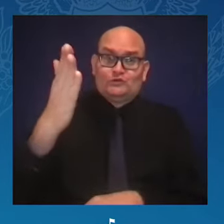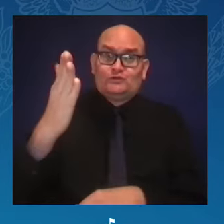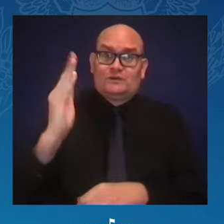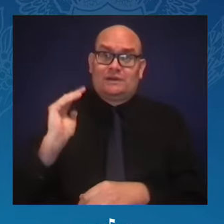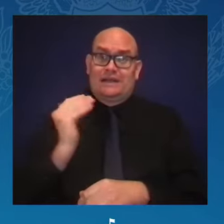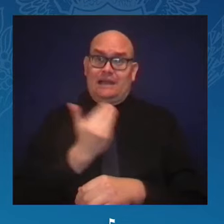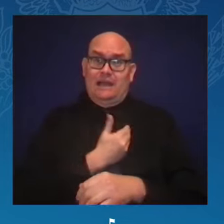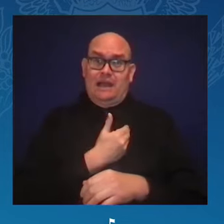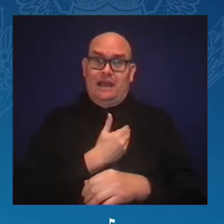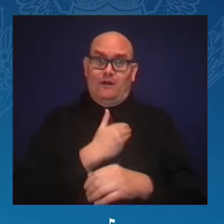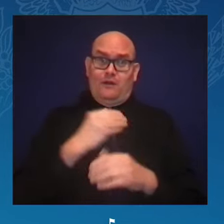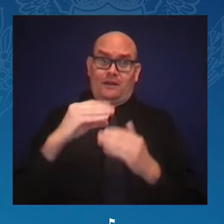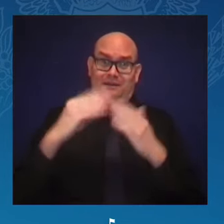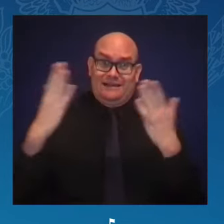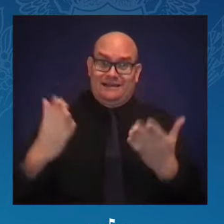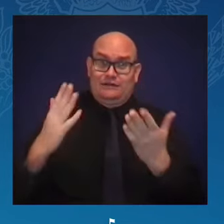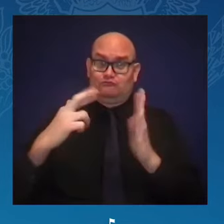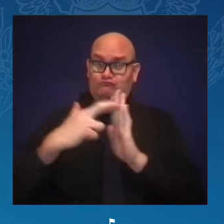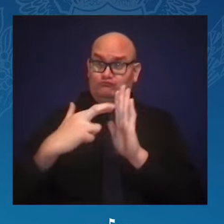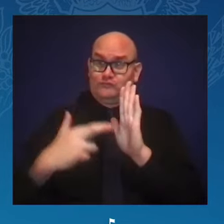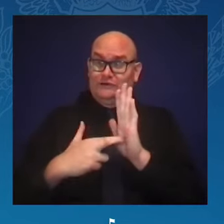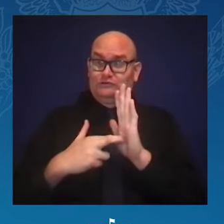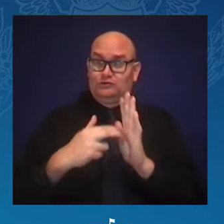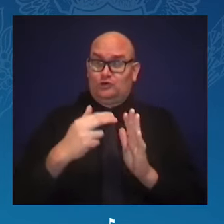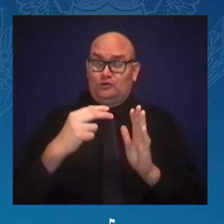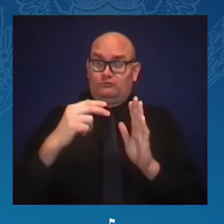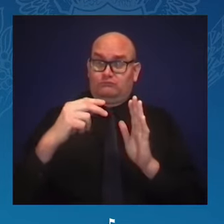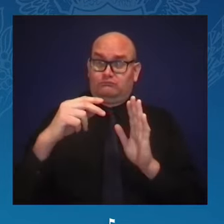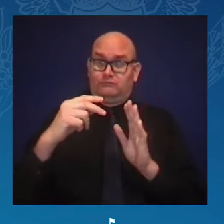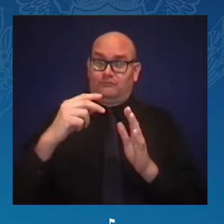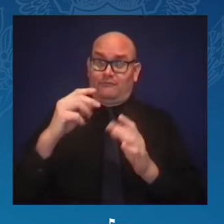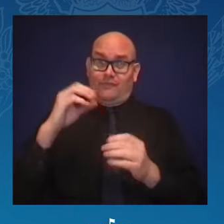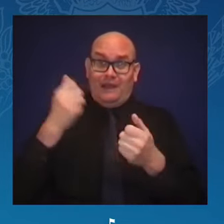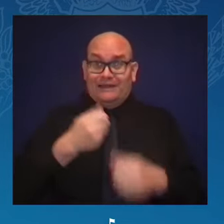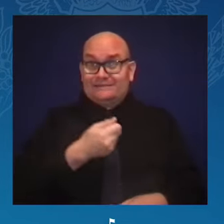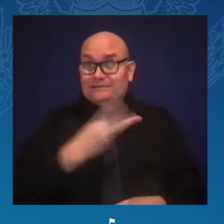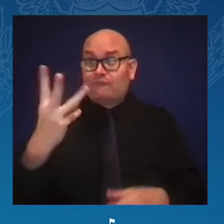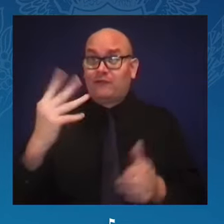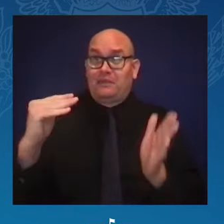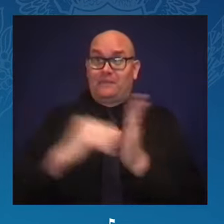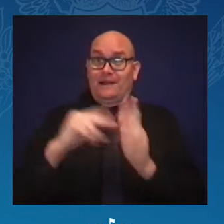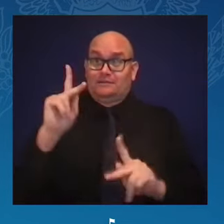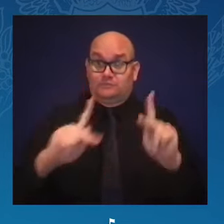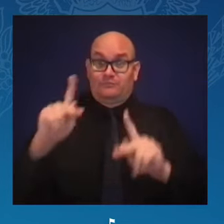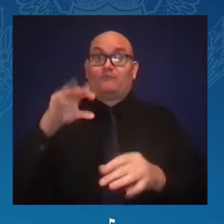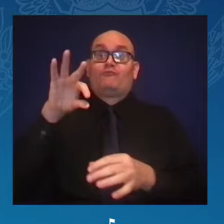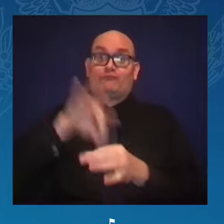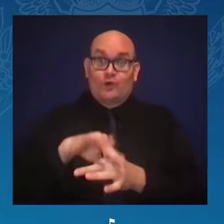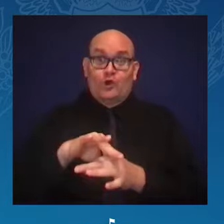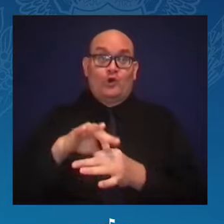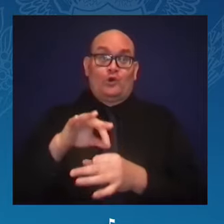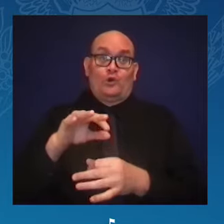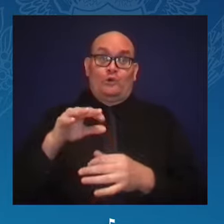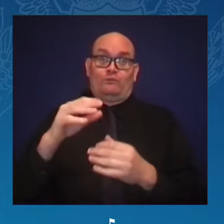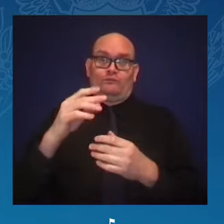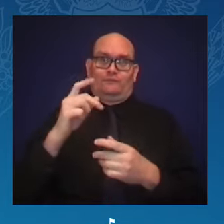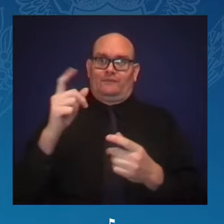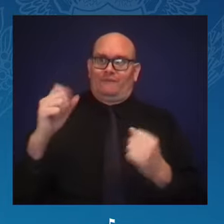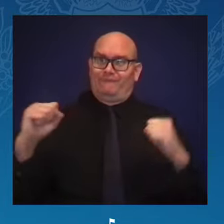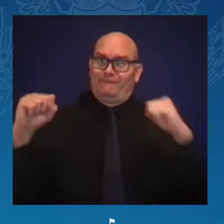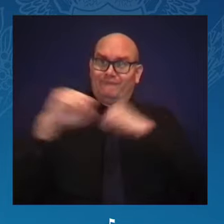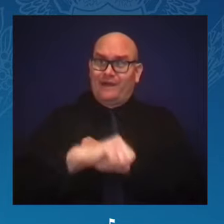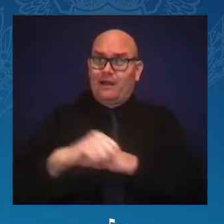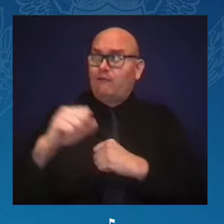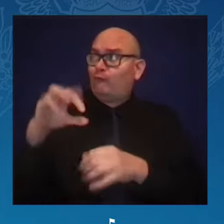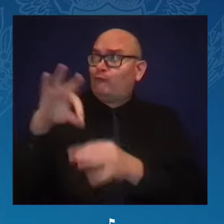suppression, and with our divine nine brothers and sisters strolled to the polls. You showed